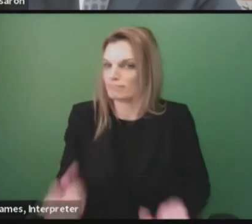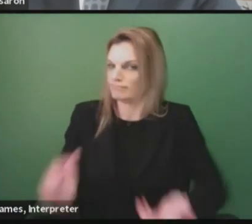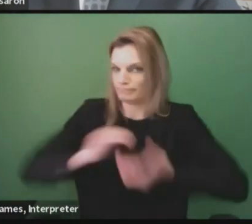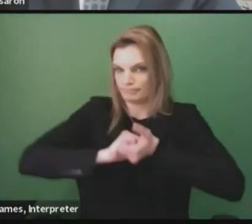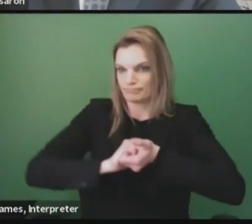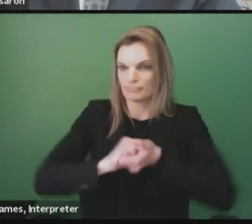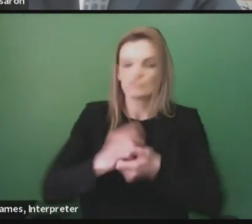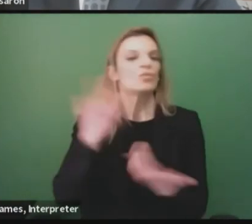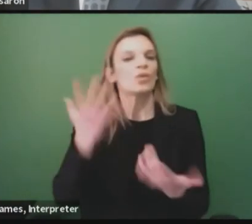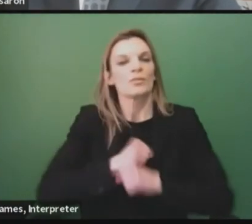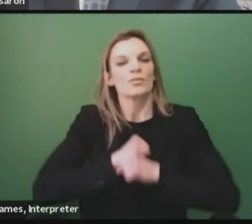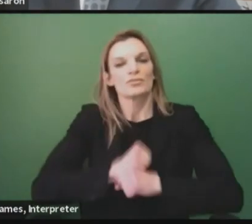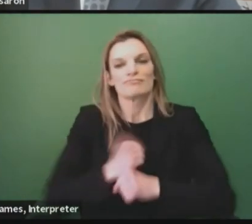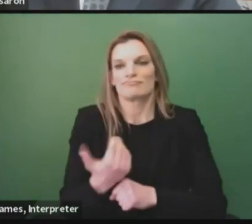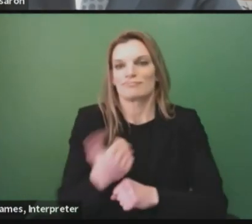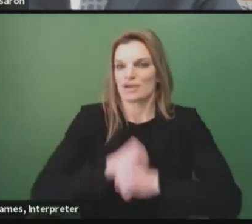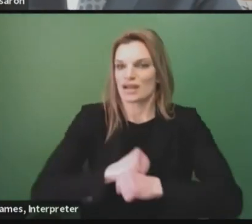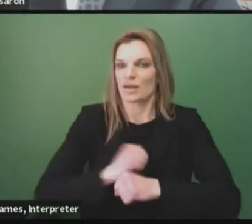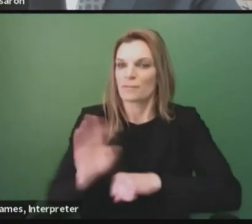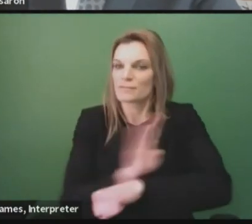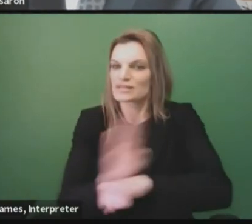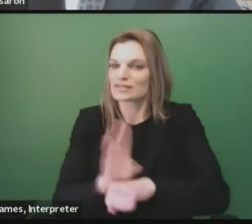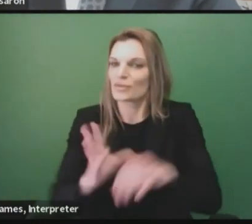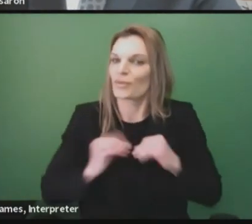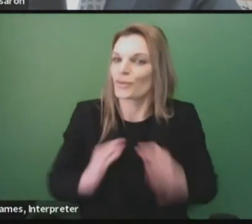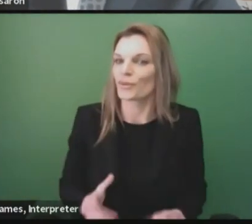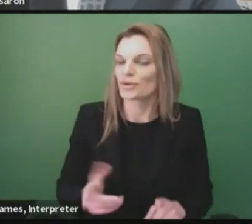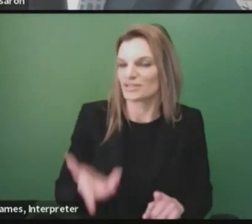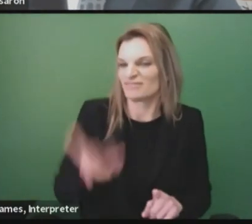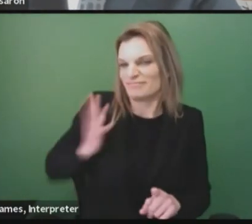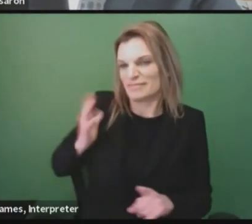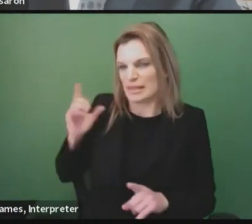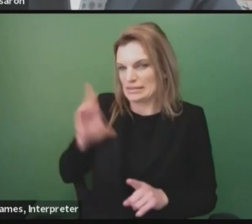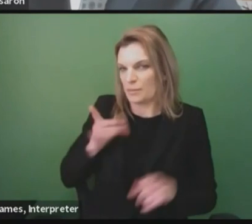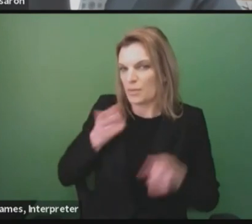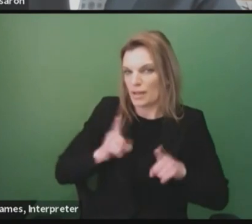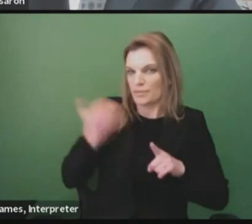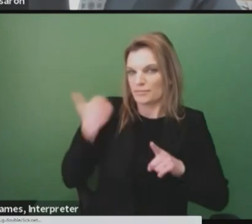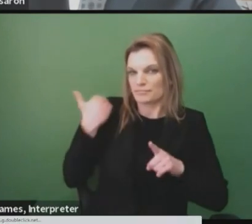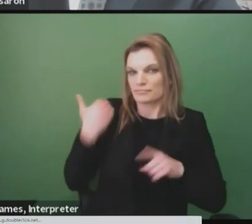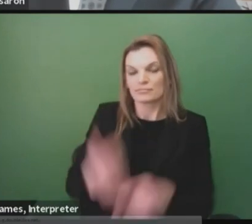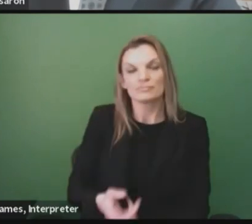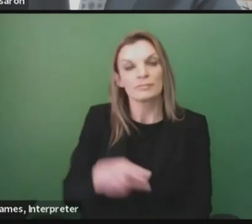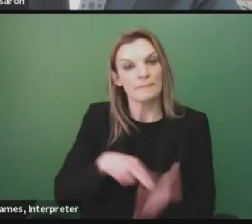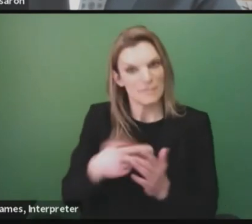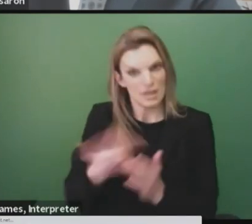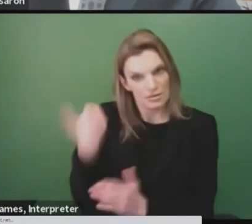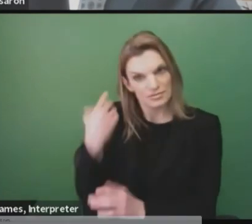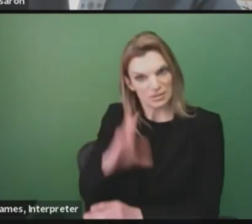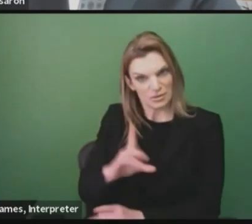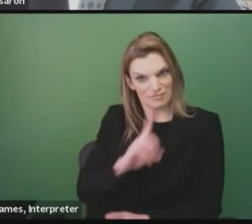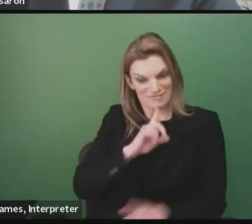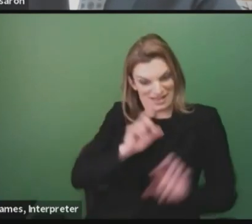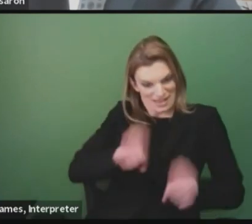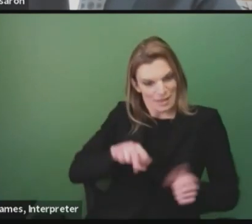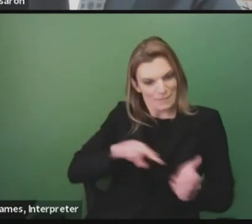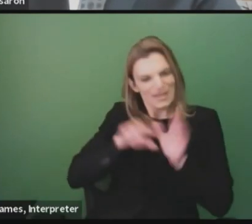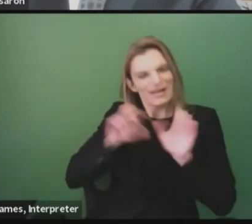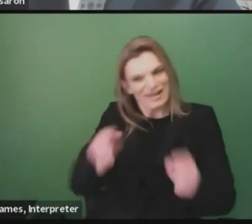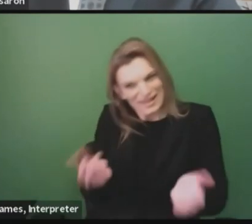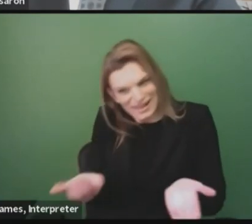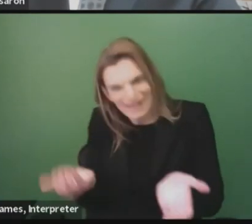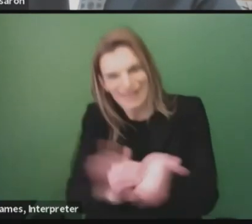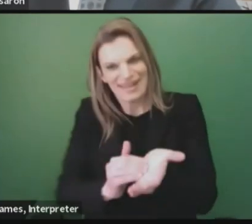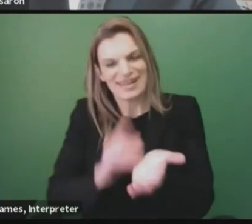We did that back in December. We can take strong bipartisan action again on behalf of Michiganders everywhere.